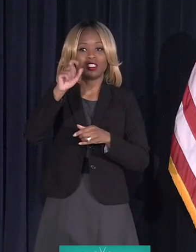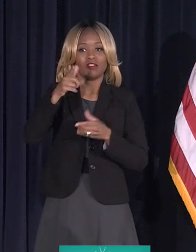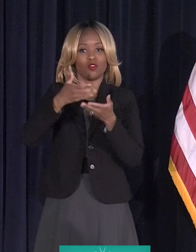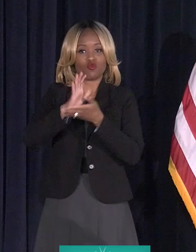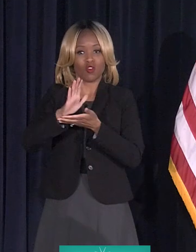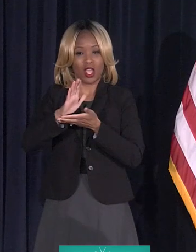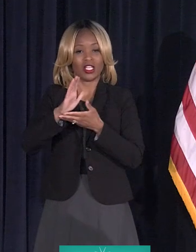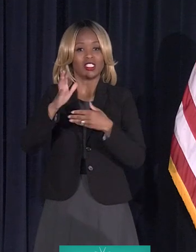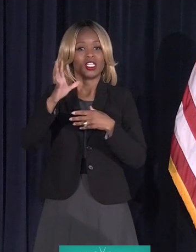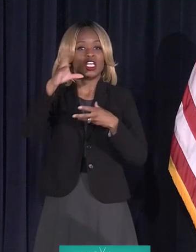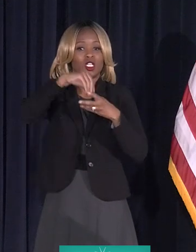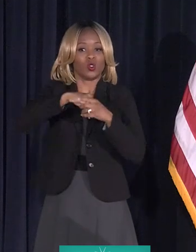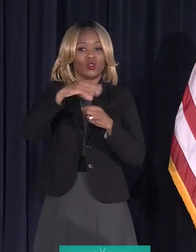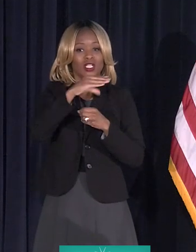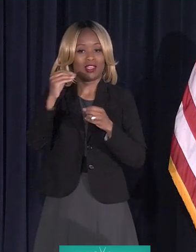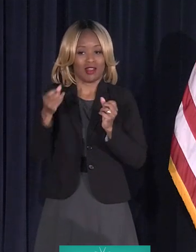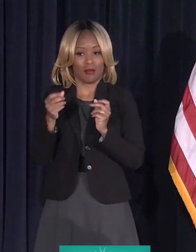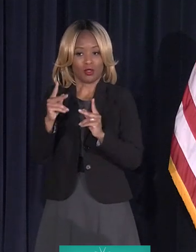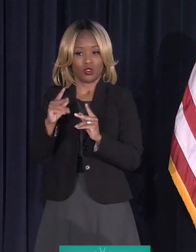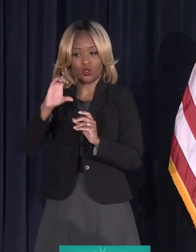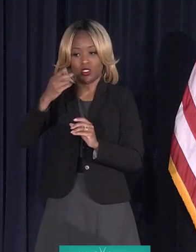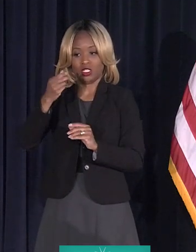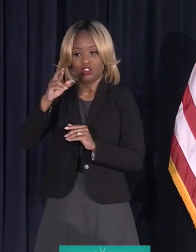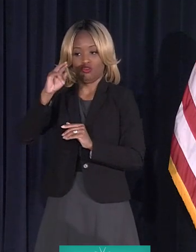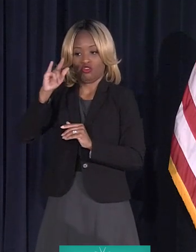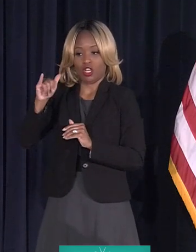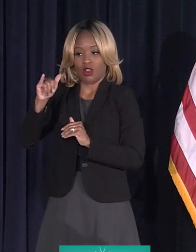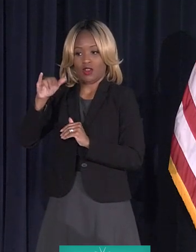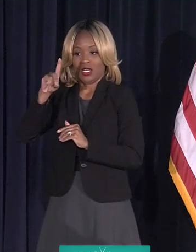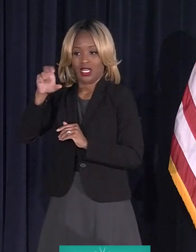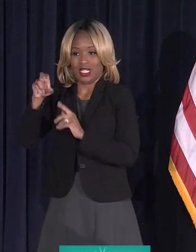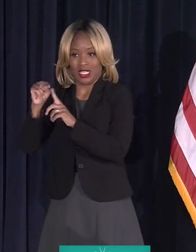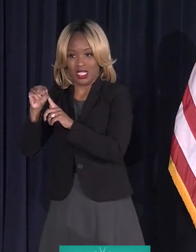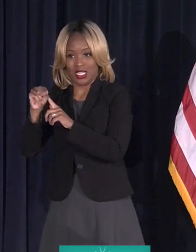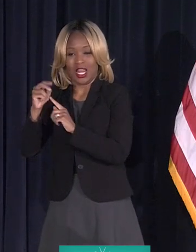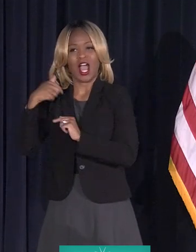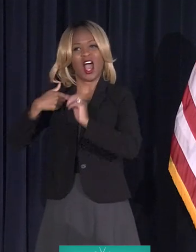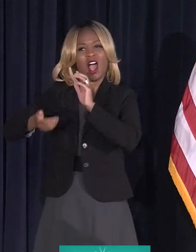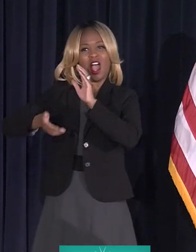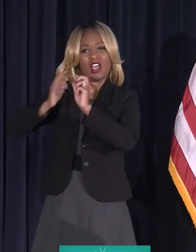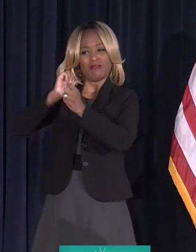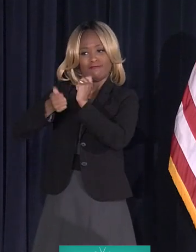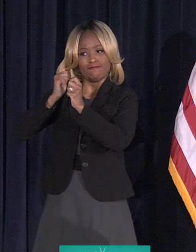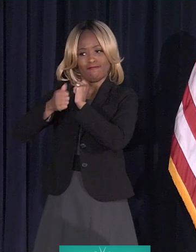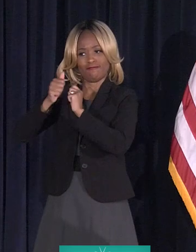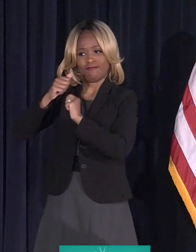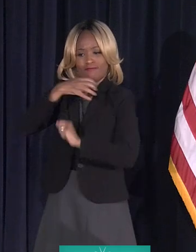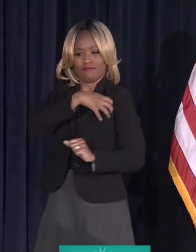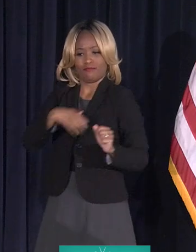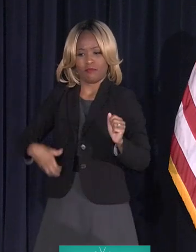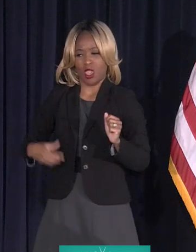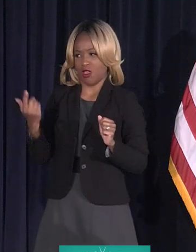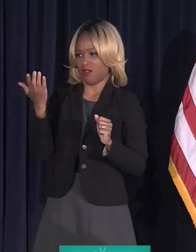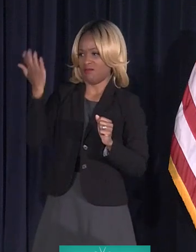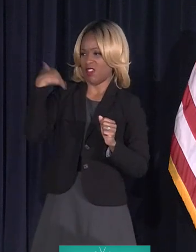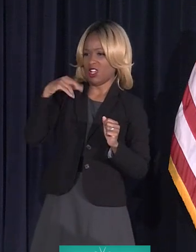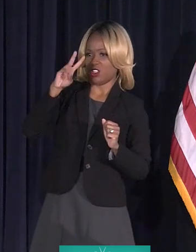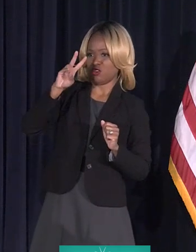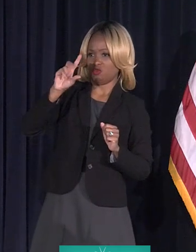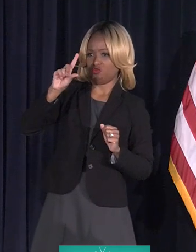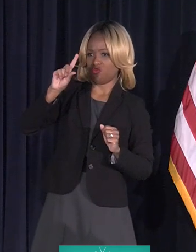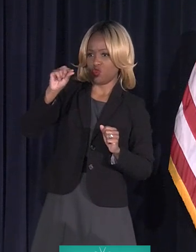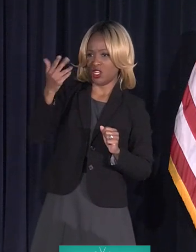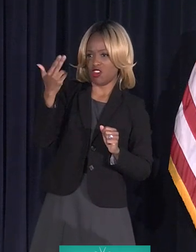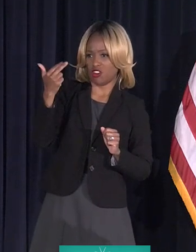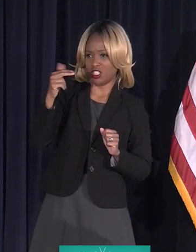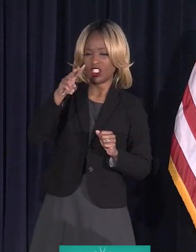Charity Dean. And when I ran for mayor in 2013, 250,000 people had left